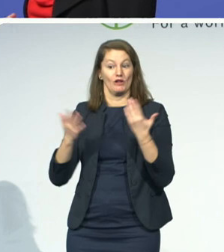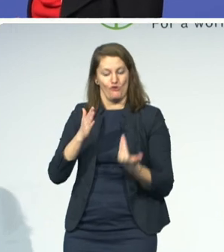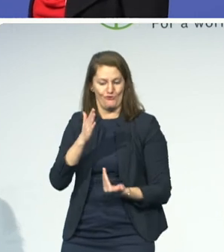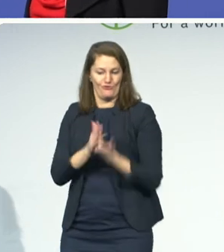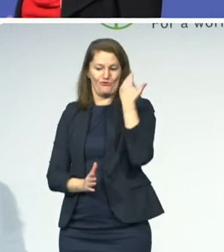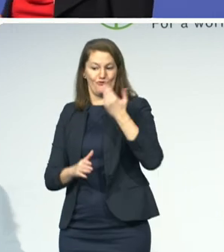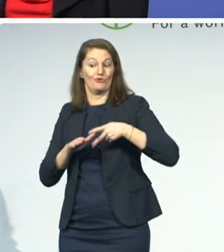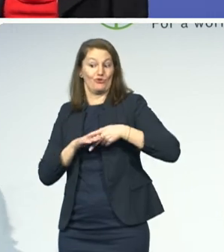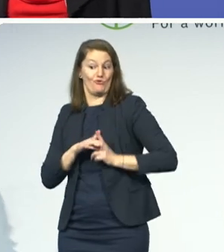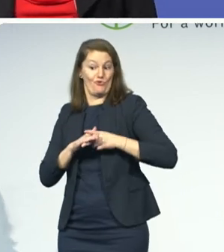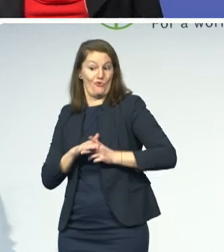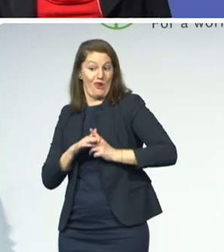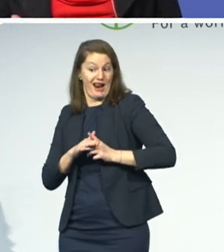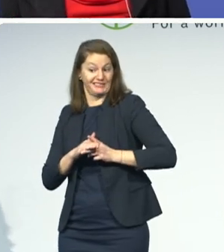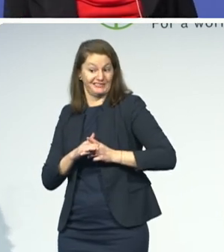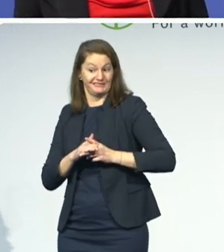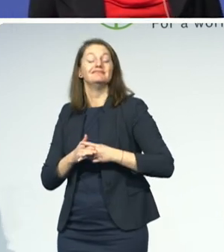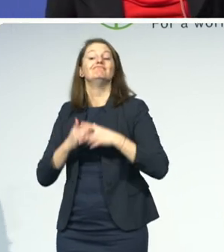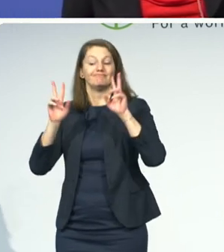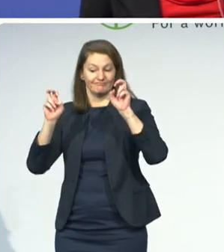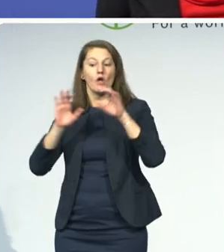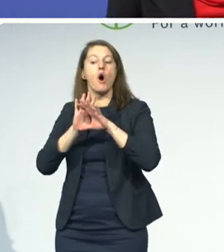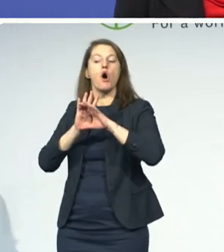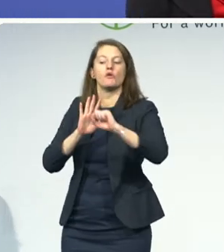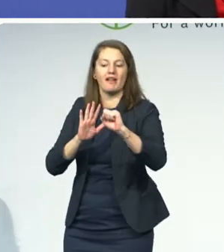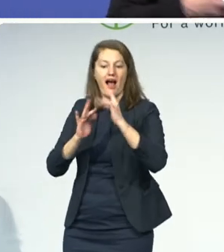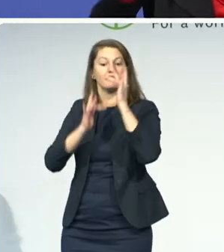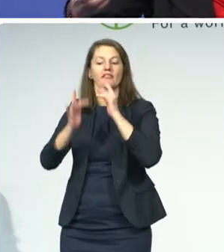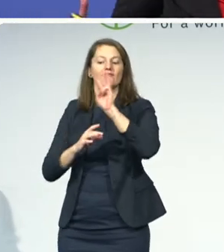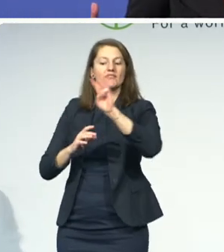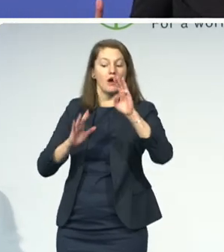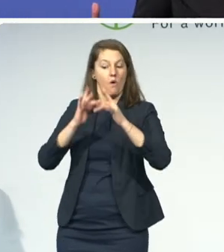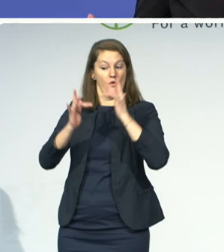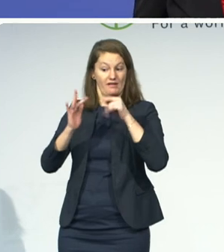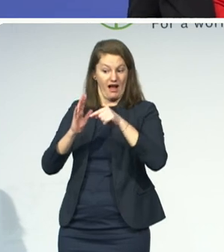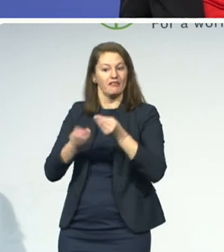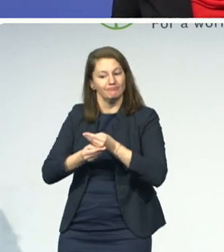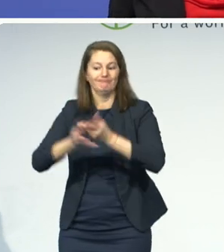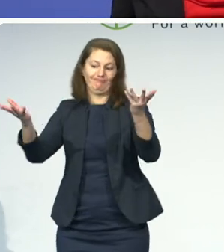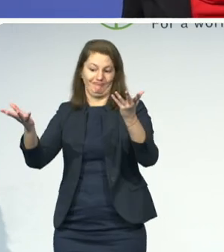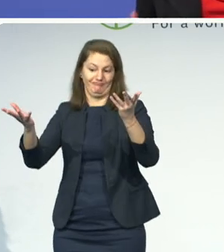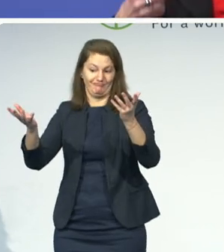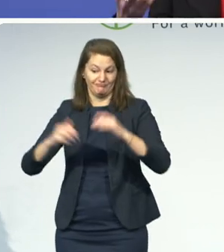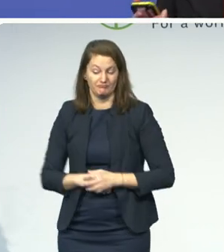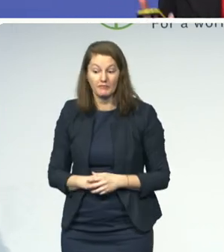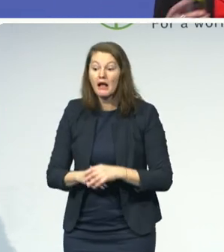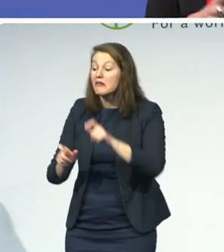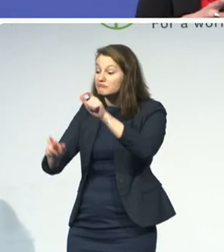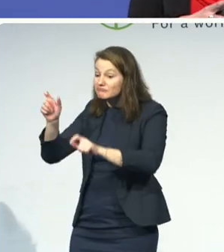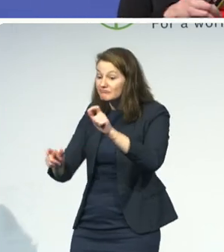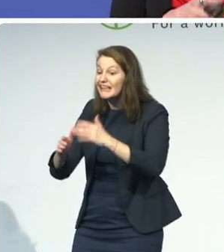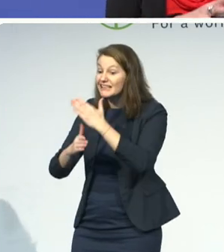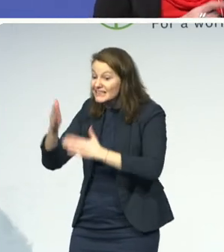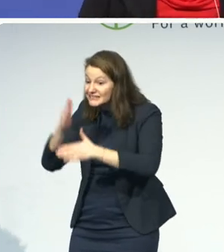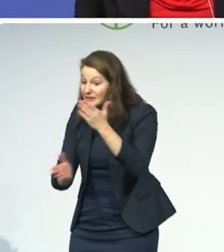users with intellectual disabilities, as well as visual impairments, and a whole wide range of learning disabilities, and we're still testing